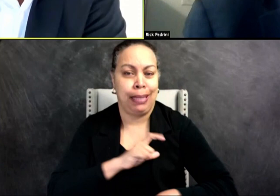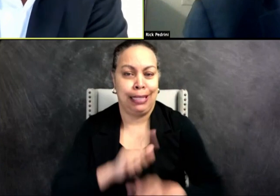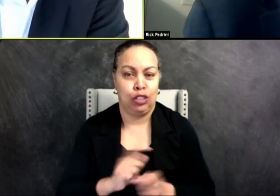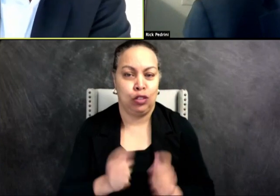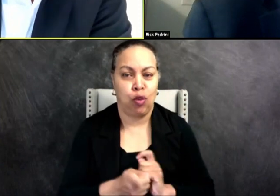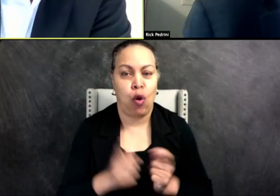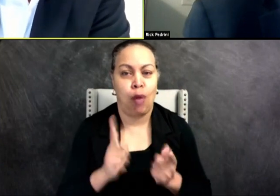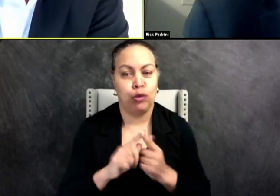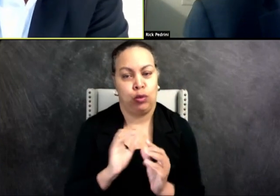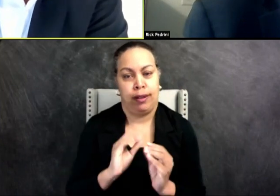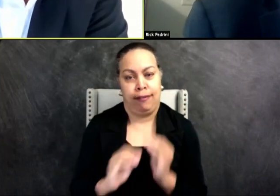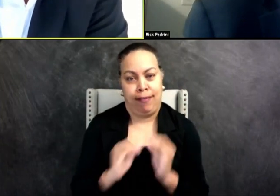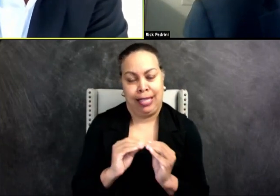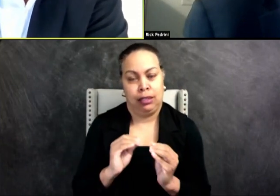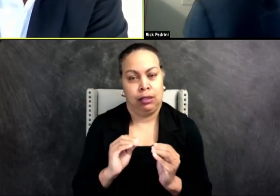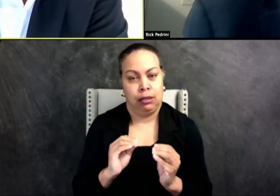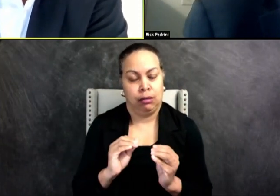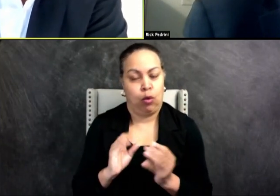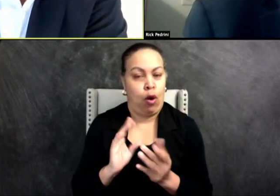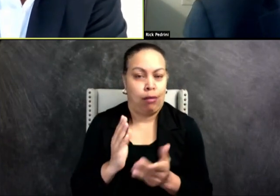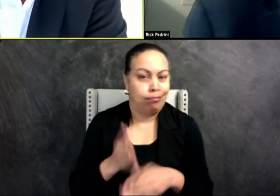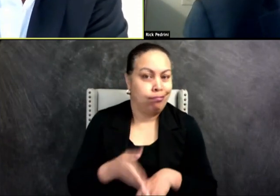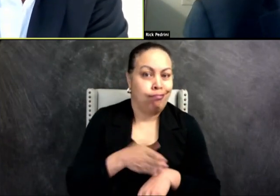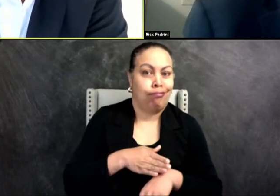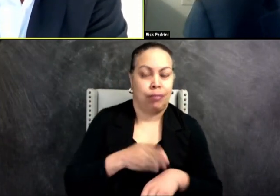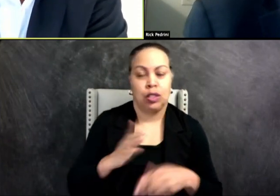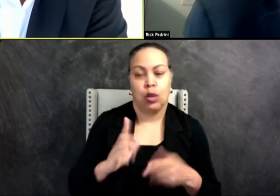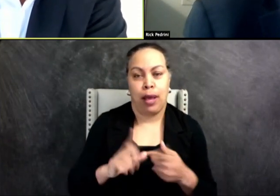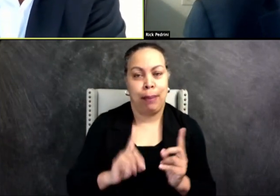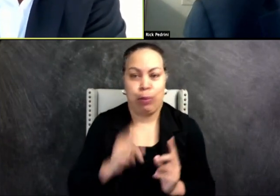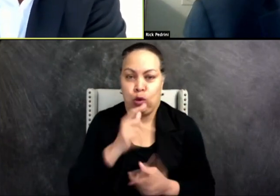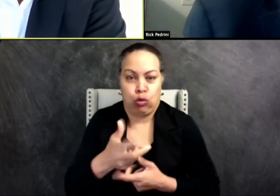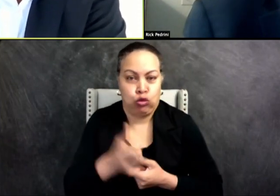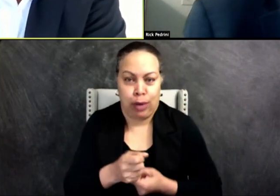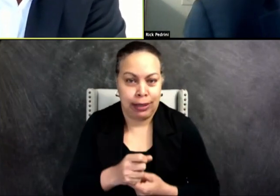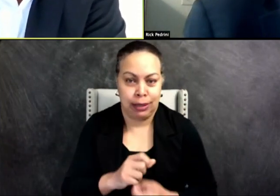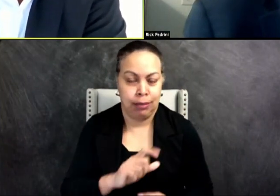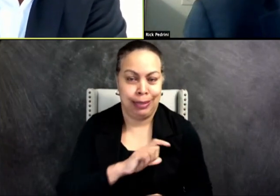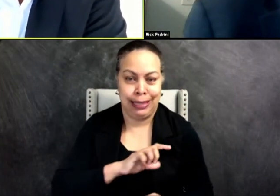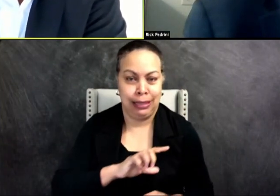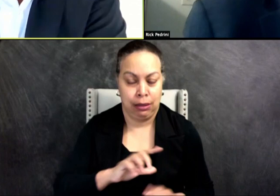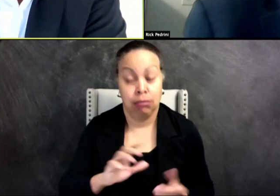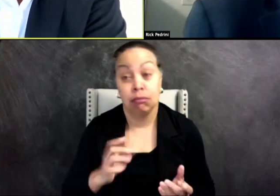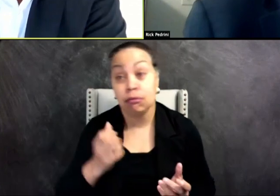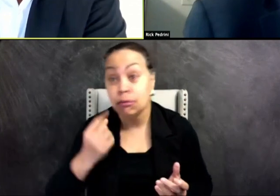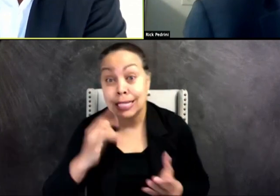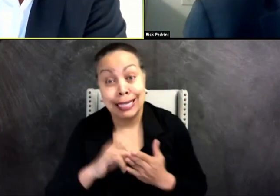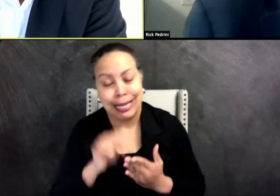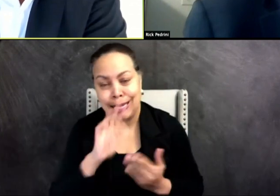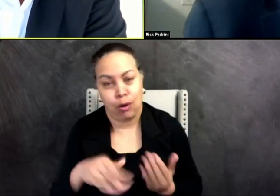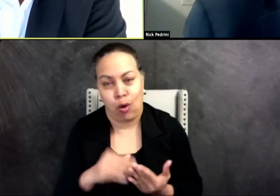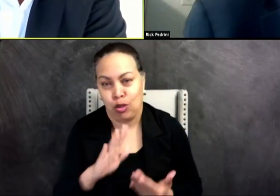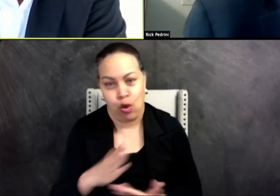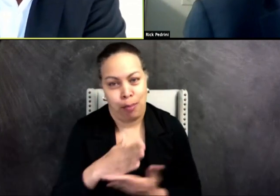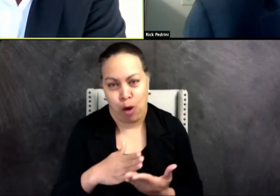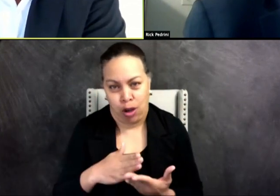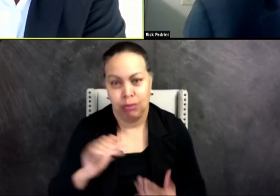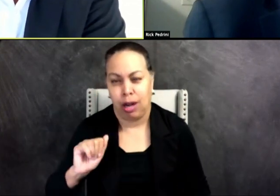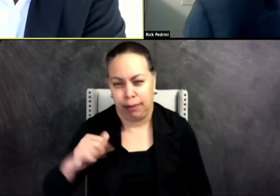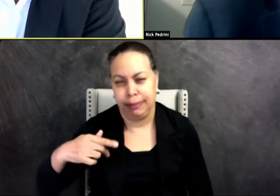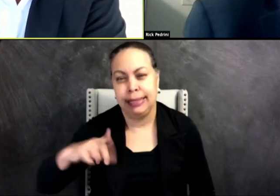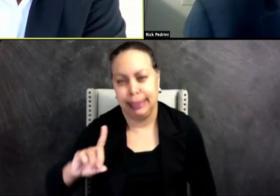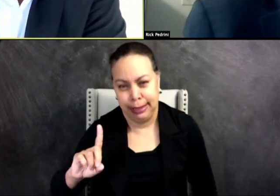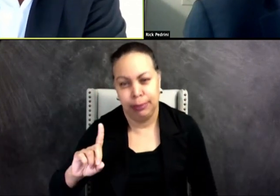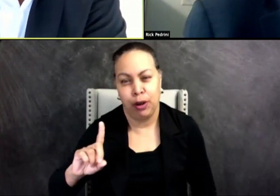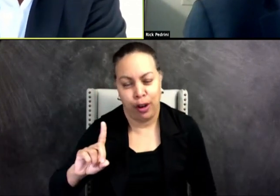of police in this town? And of course, Lieutenant Pedrini, you don't own all of that, right? That is, um, the, the Arlington Police Department,